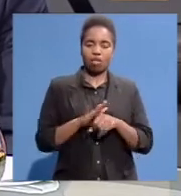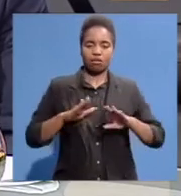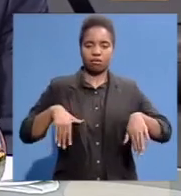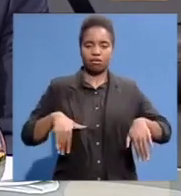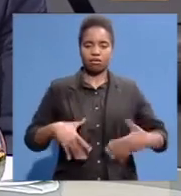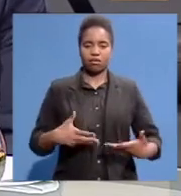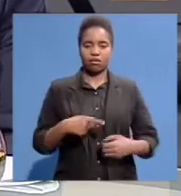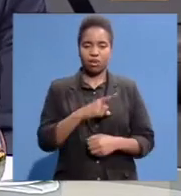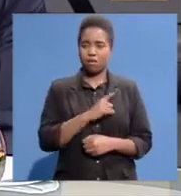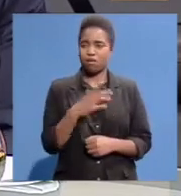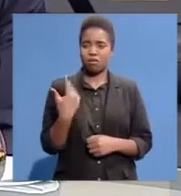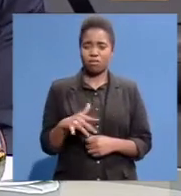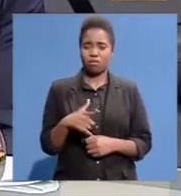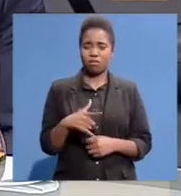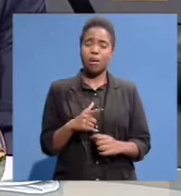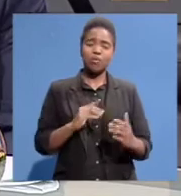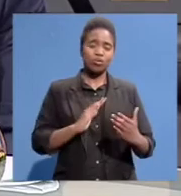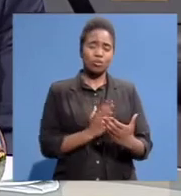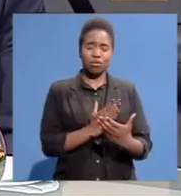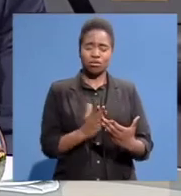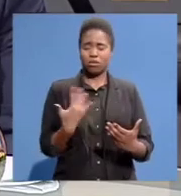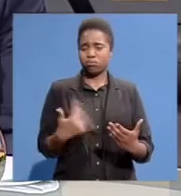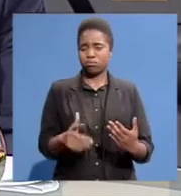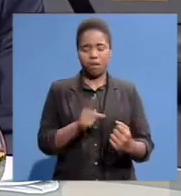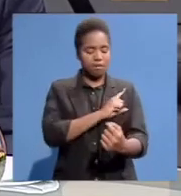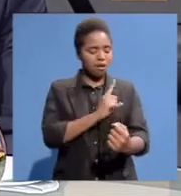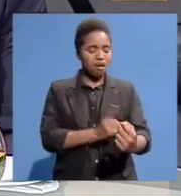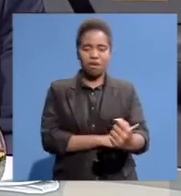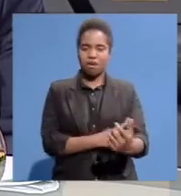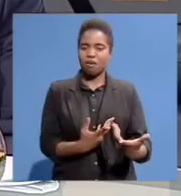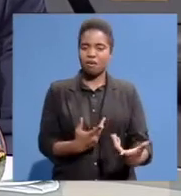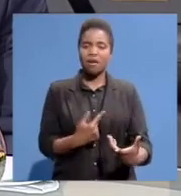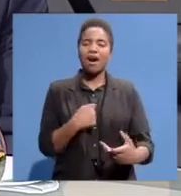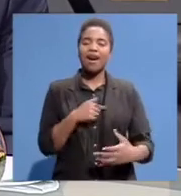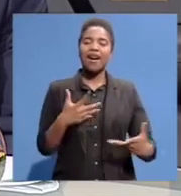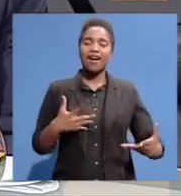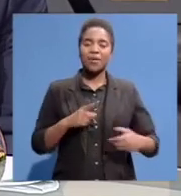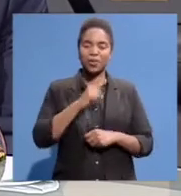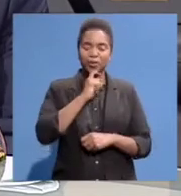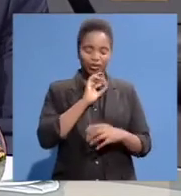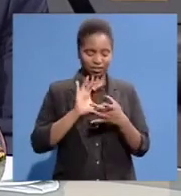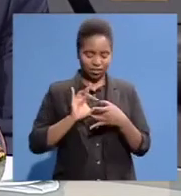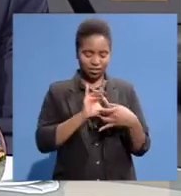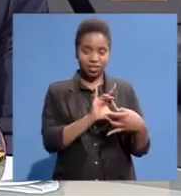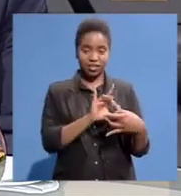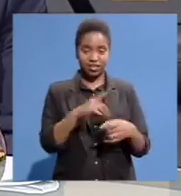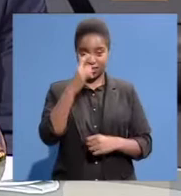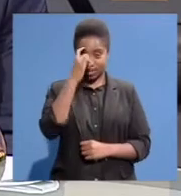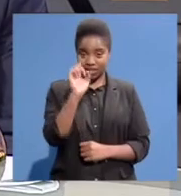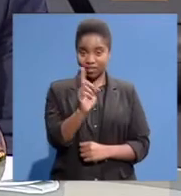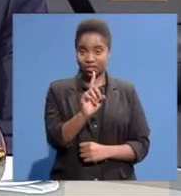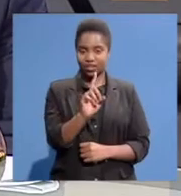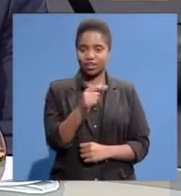not to think about how powerful music can be When it is used as a tool of engagement Now, thinking back, you'll also realize that throughout